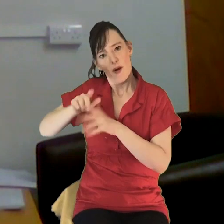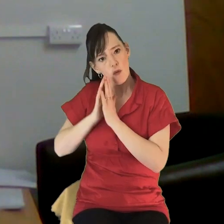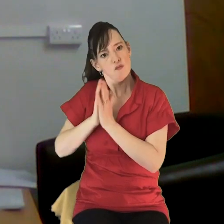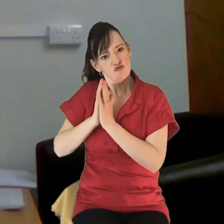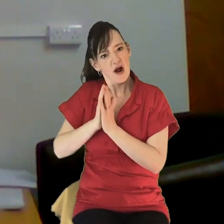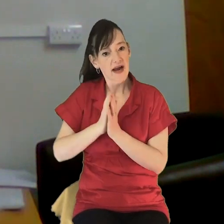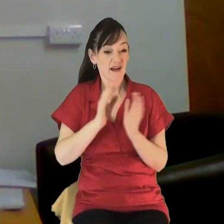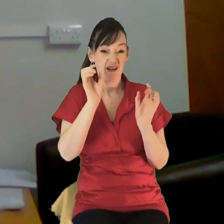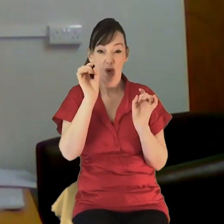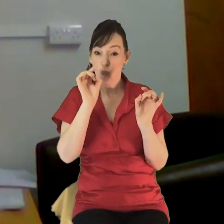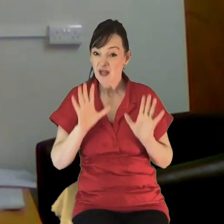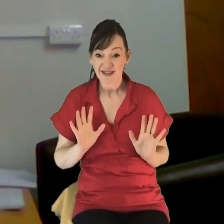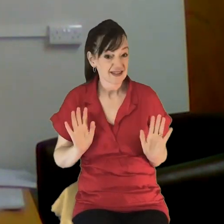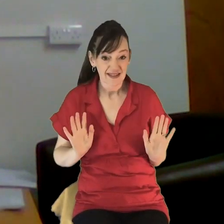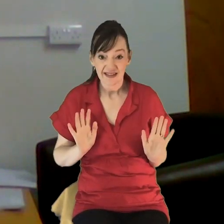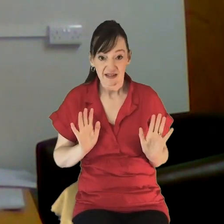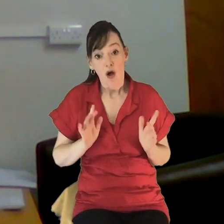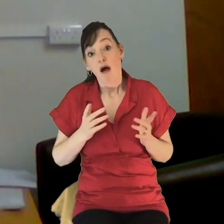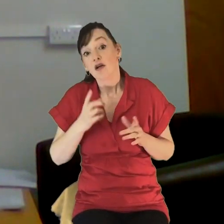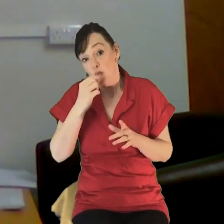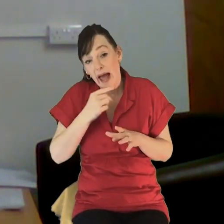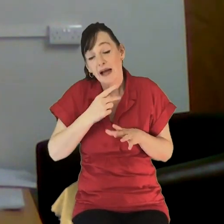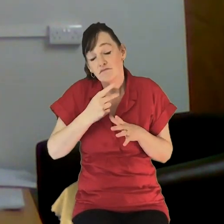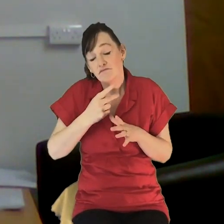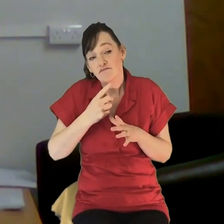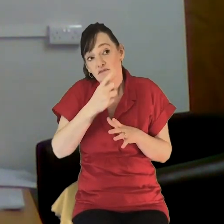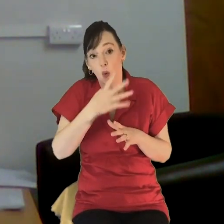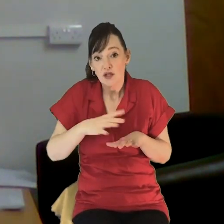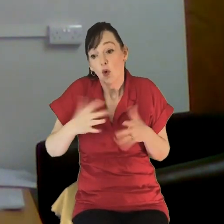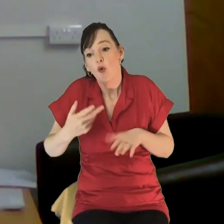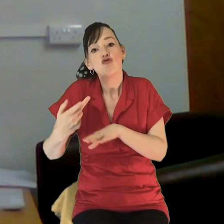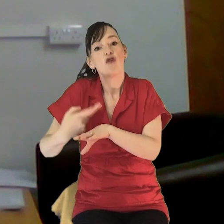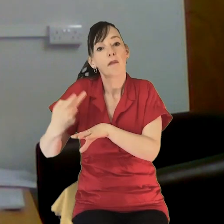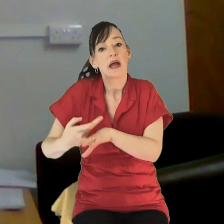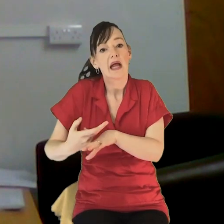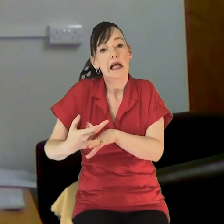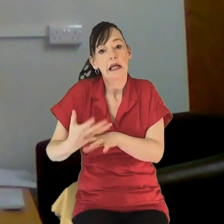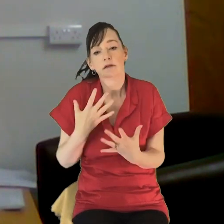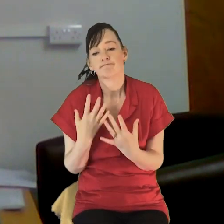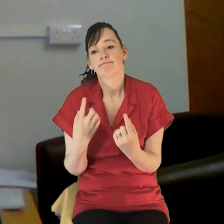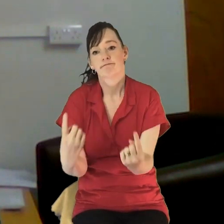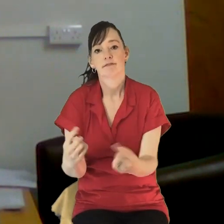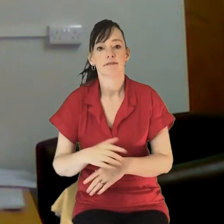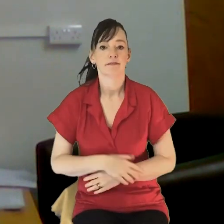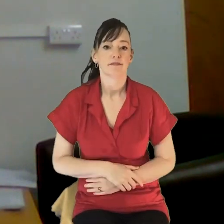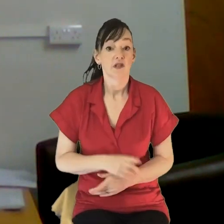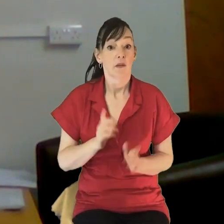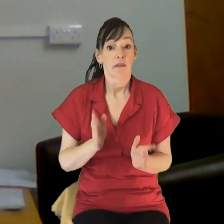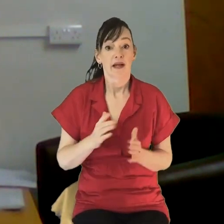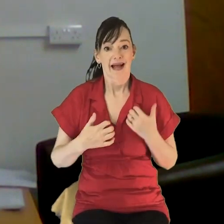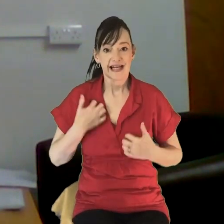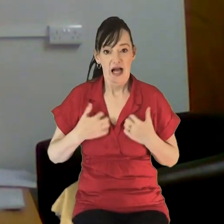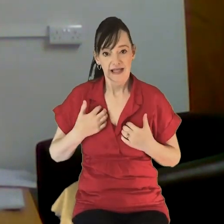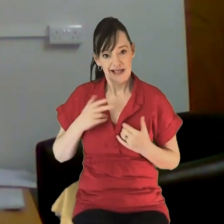end of the phone call and that can be followed up with a repeat or it can just be a one off session. So it's been exciting to see